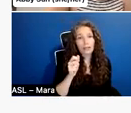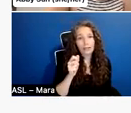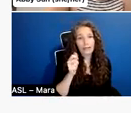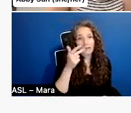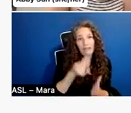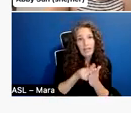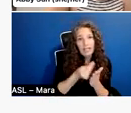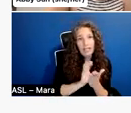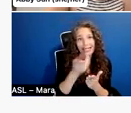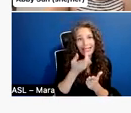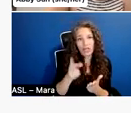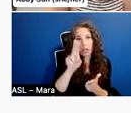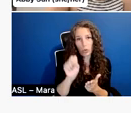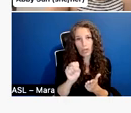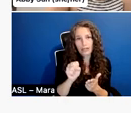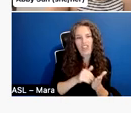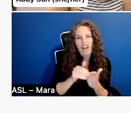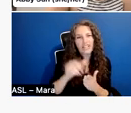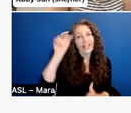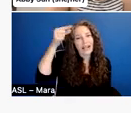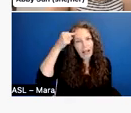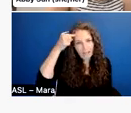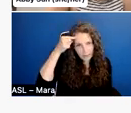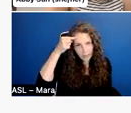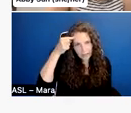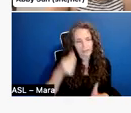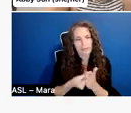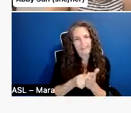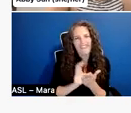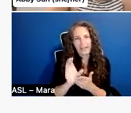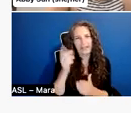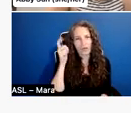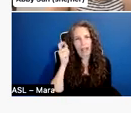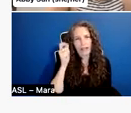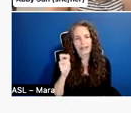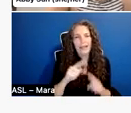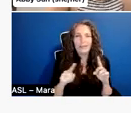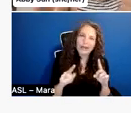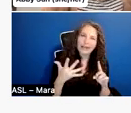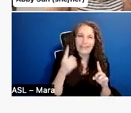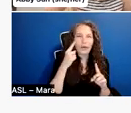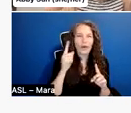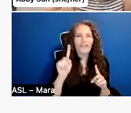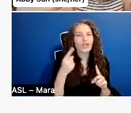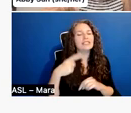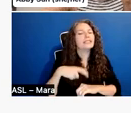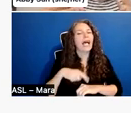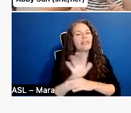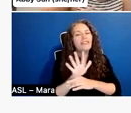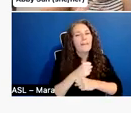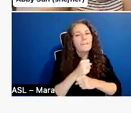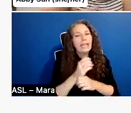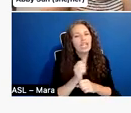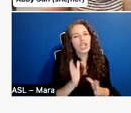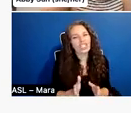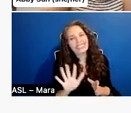I would say they're not necessarily the best use of time, especially for first time filmmakers, except if